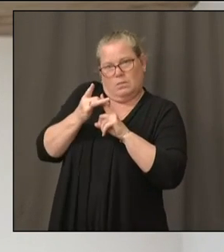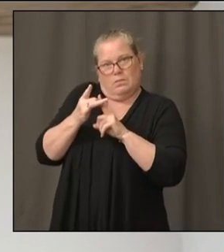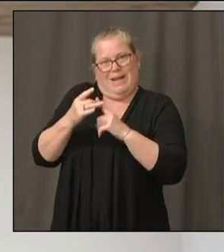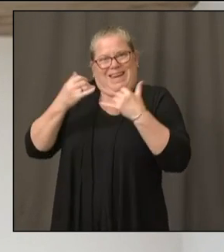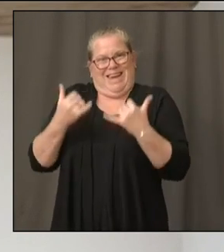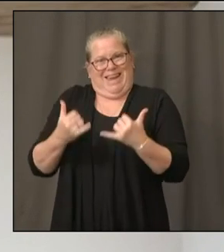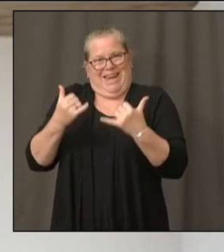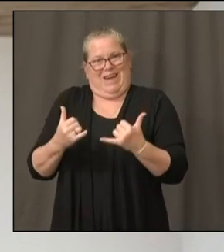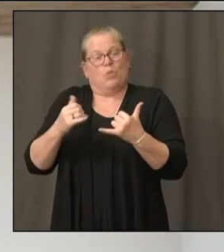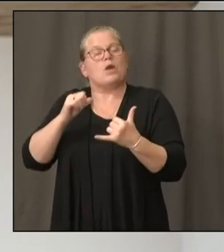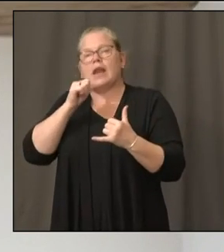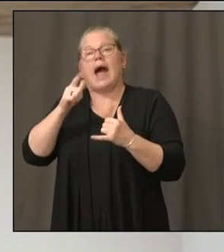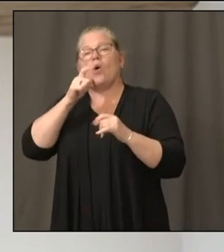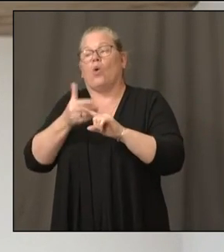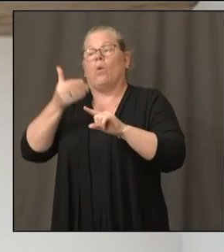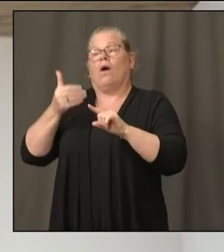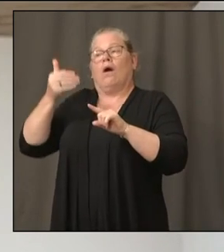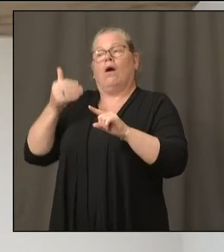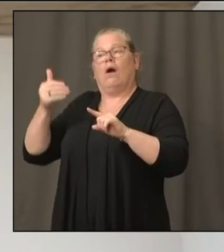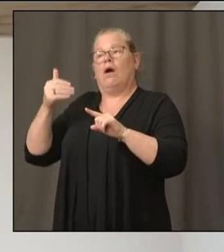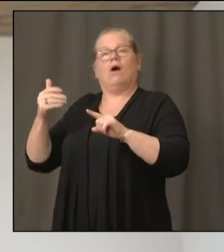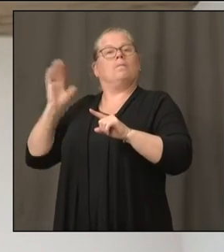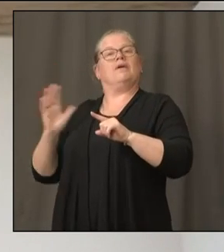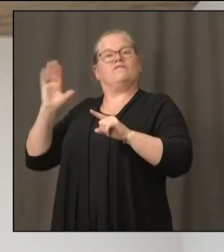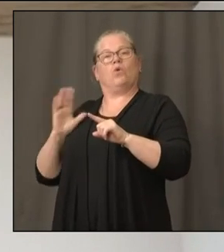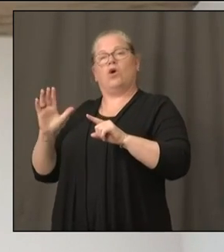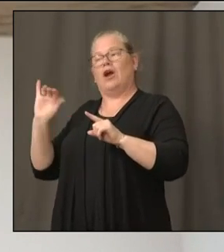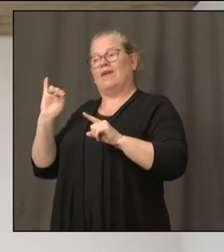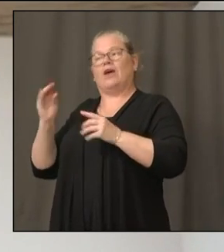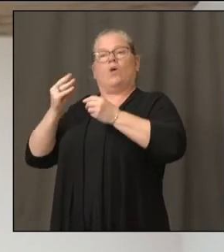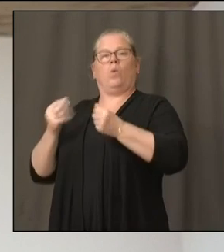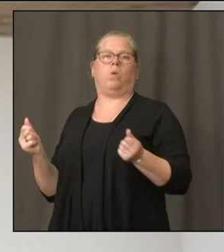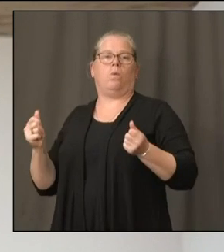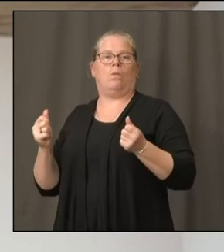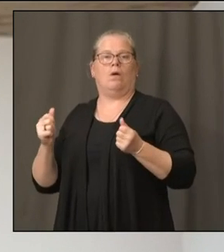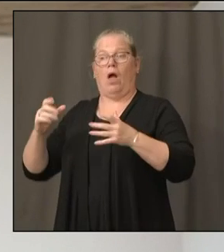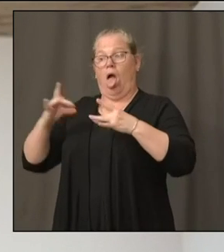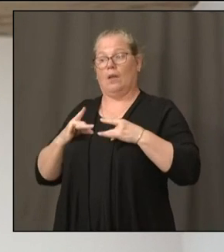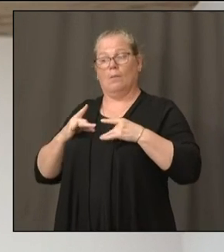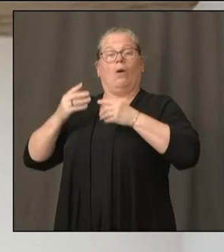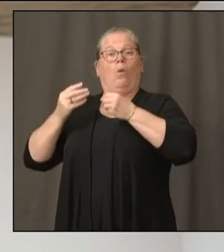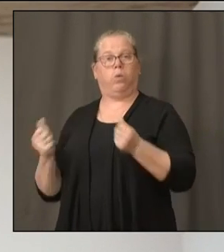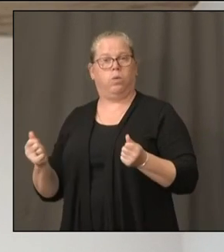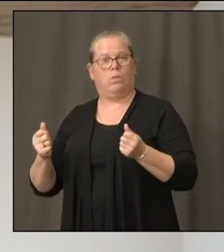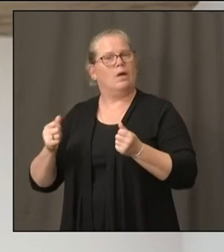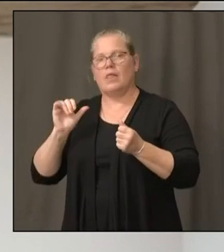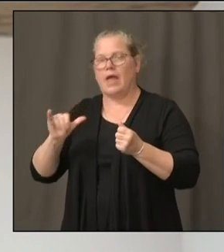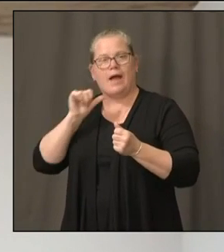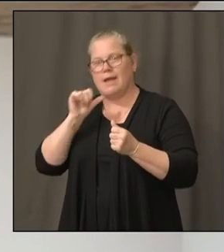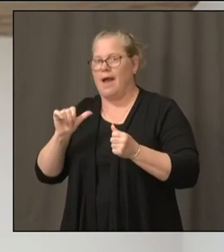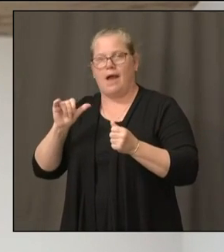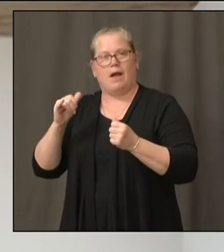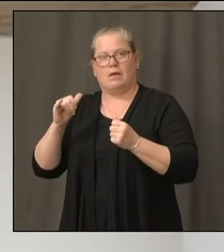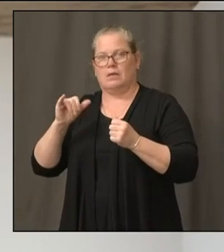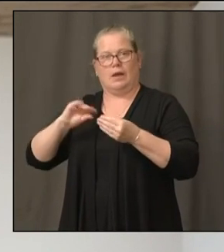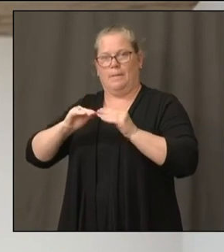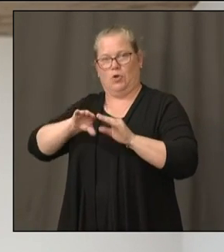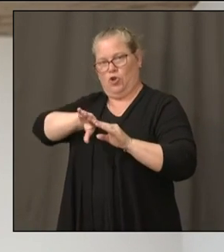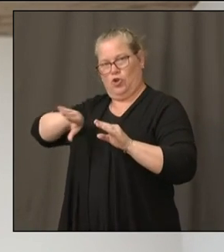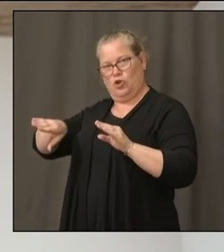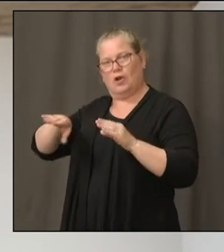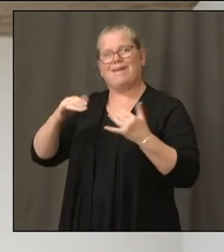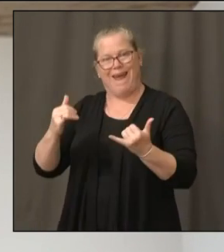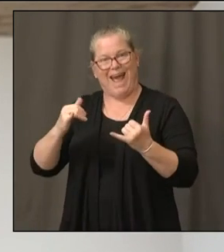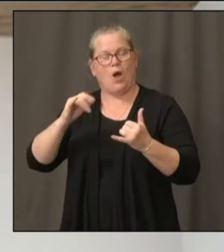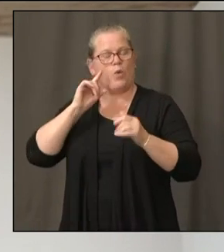And if you recall, a couple of weeks ago, we talked about the CDC study that estimated that around